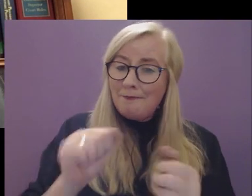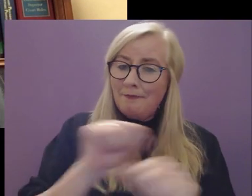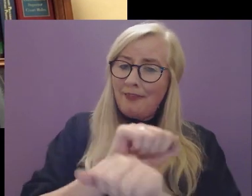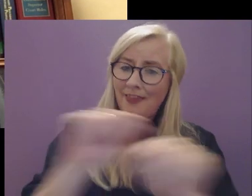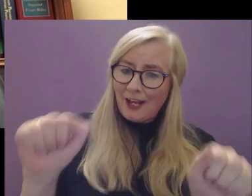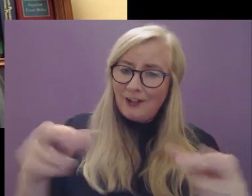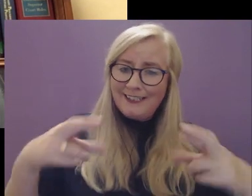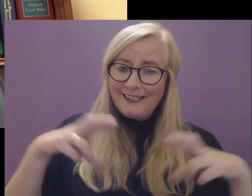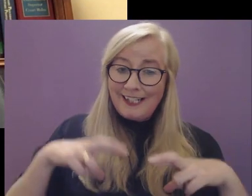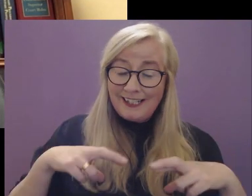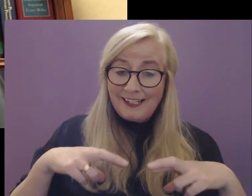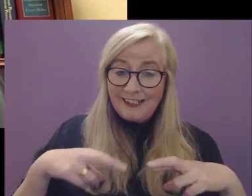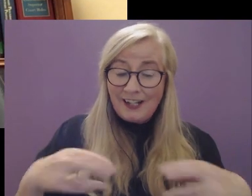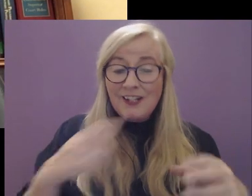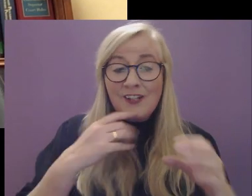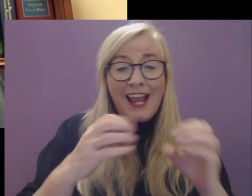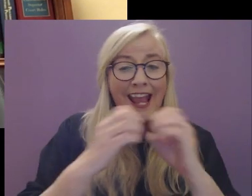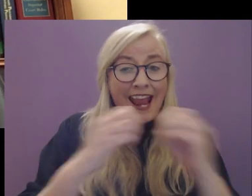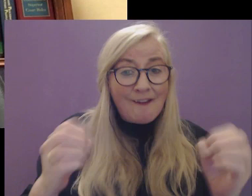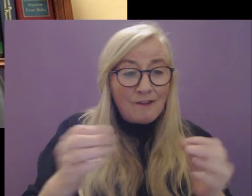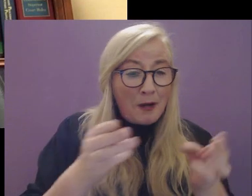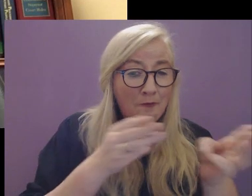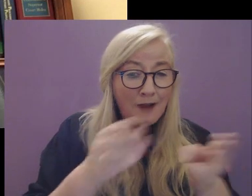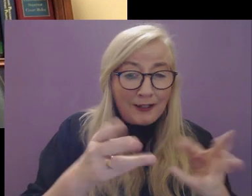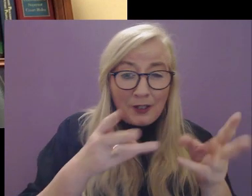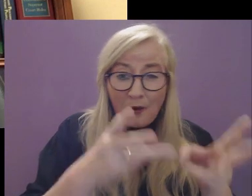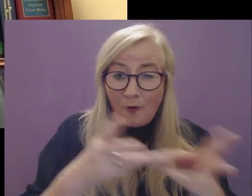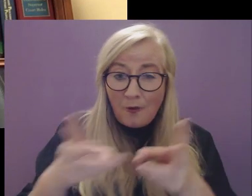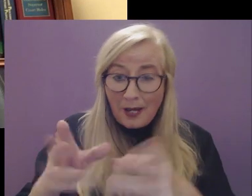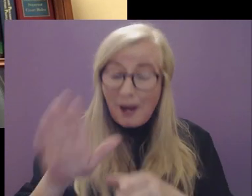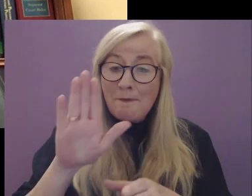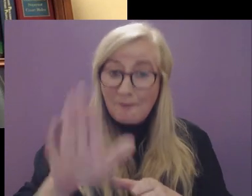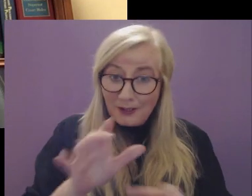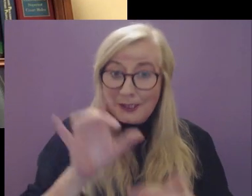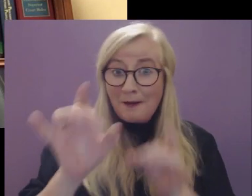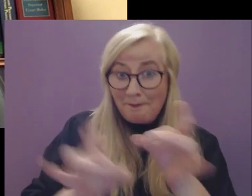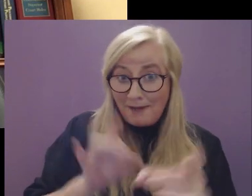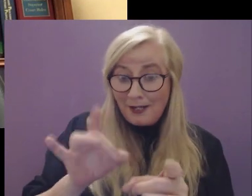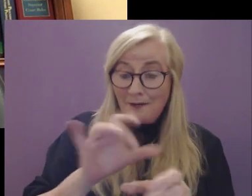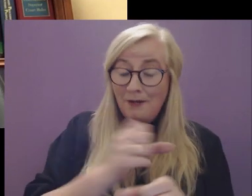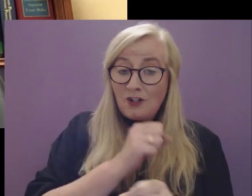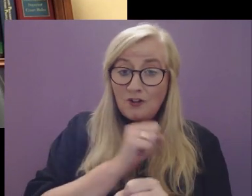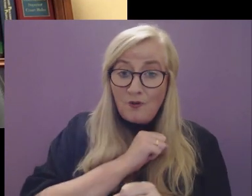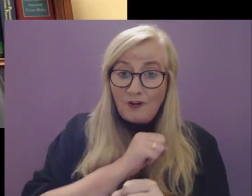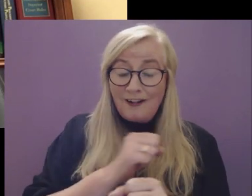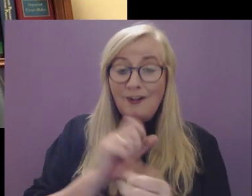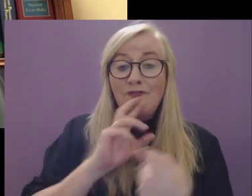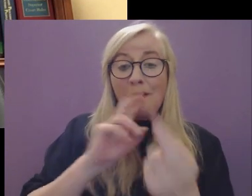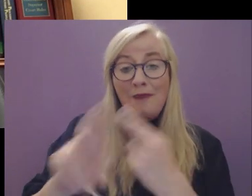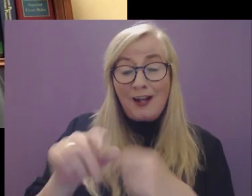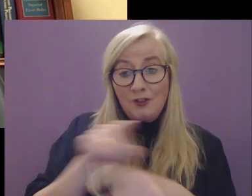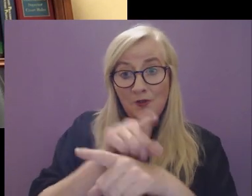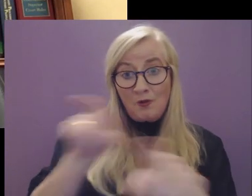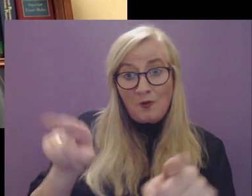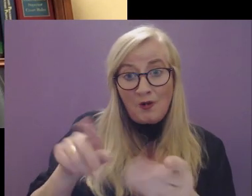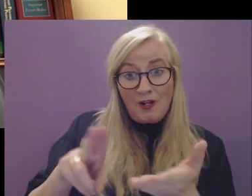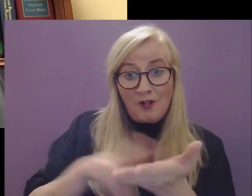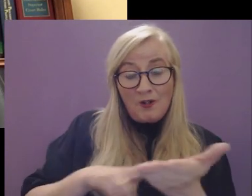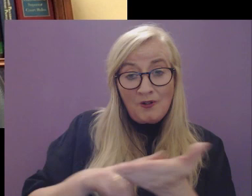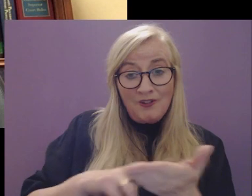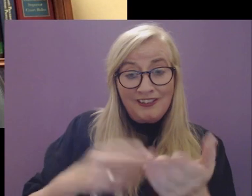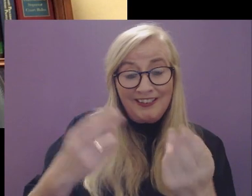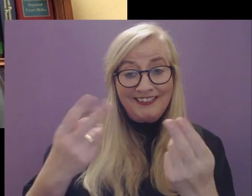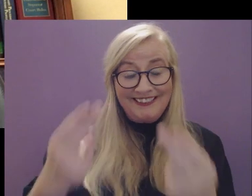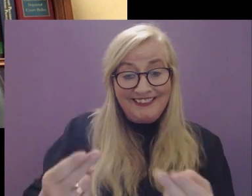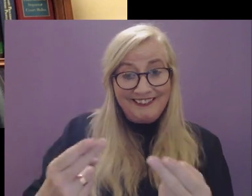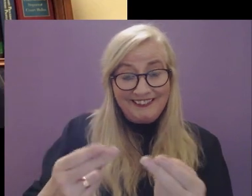Every possible practical accommodation must be made to respond to the needs of a court user with